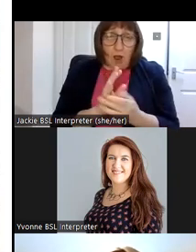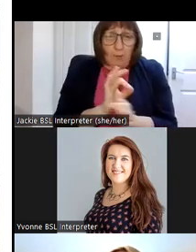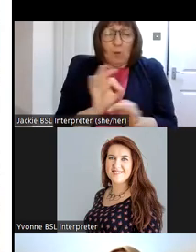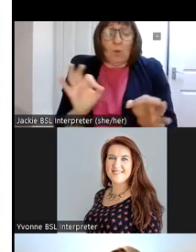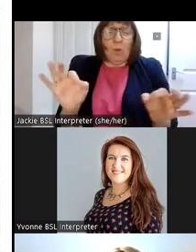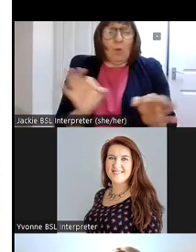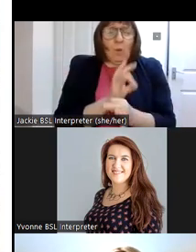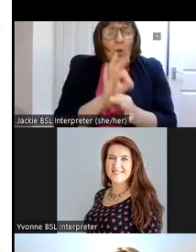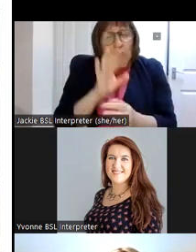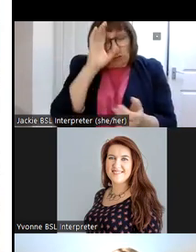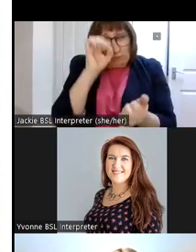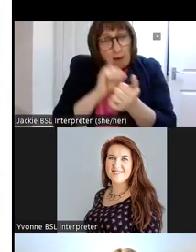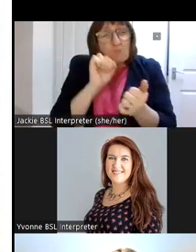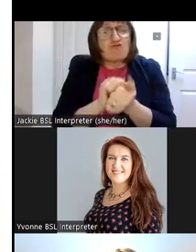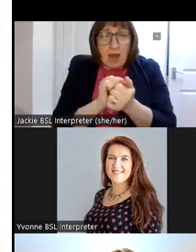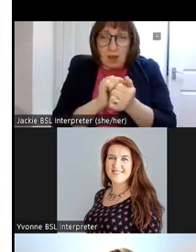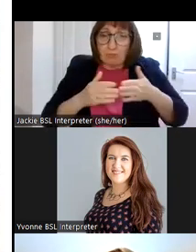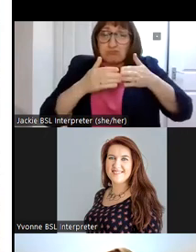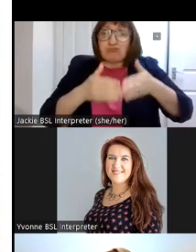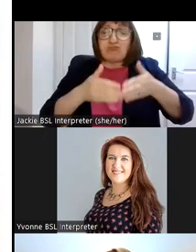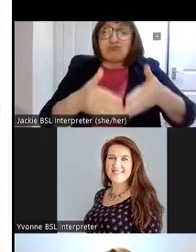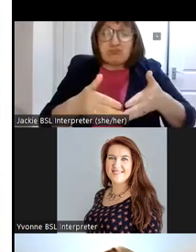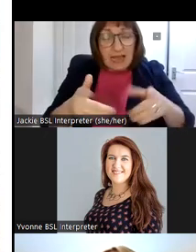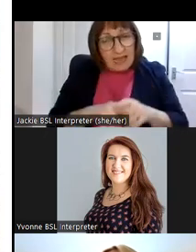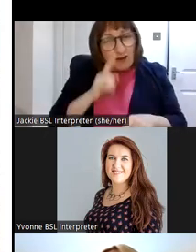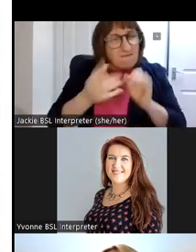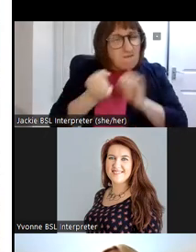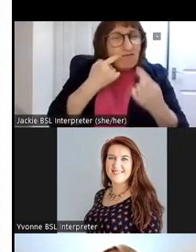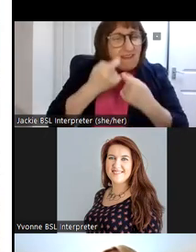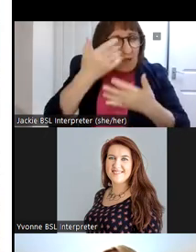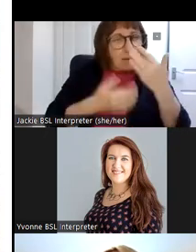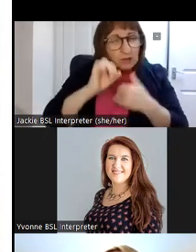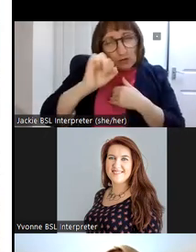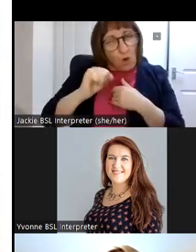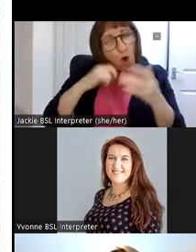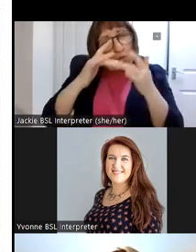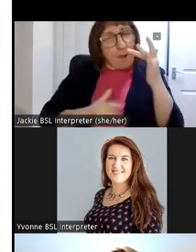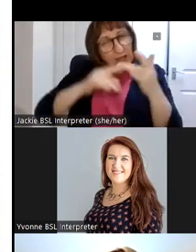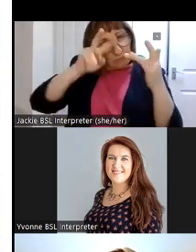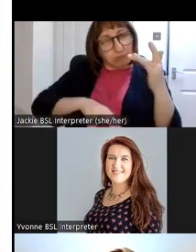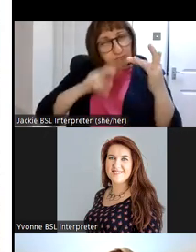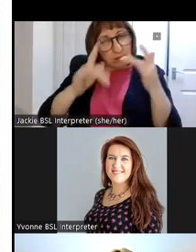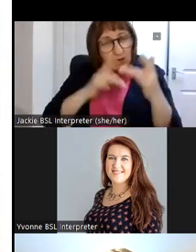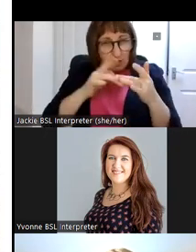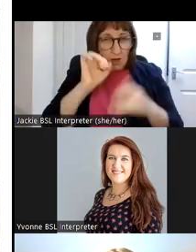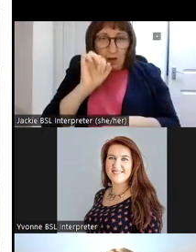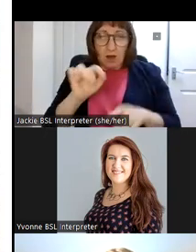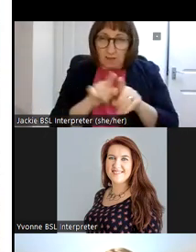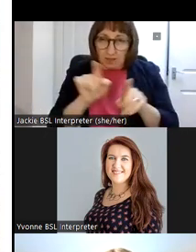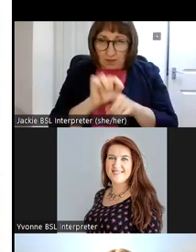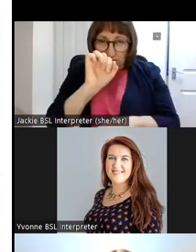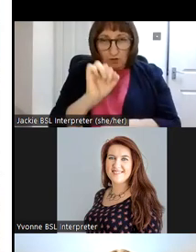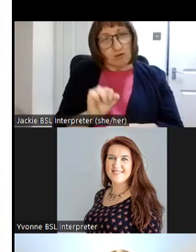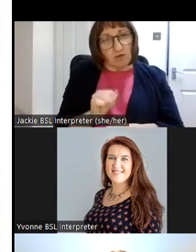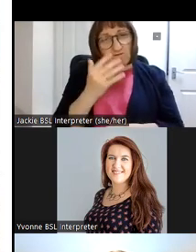to commemorate the event and again you can find all this information on our website under the lees island five log